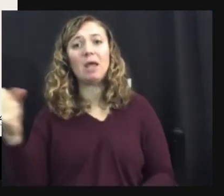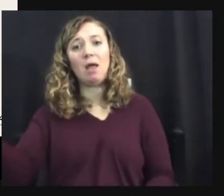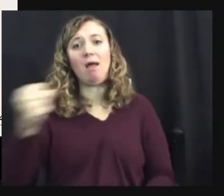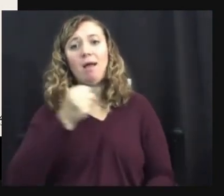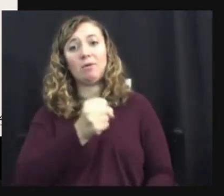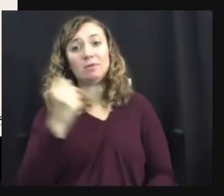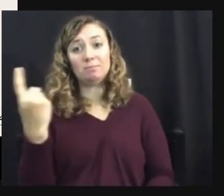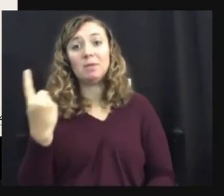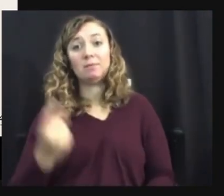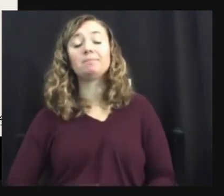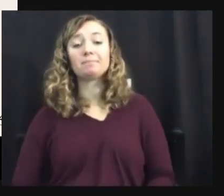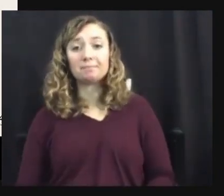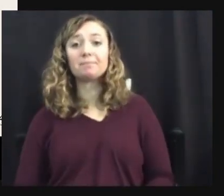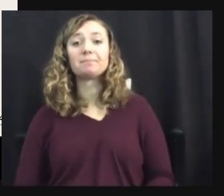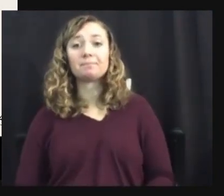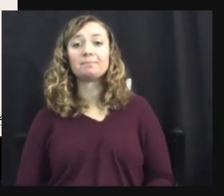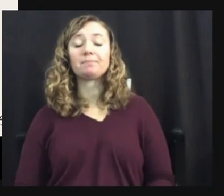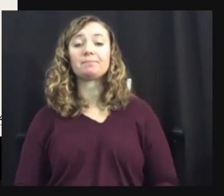okay. Uh,